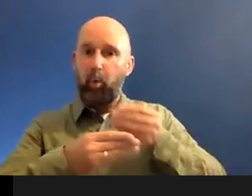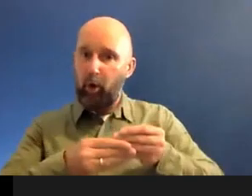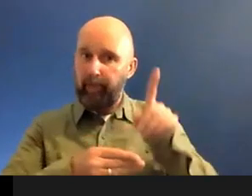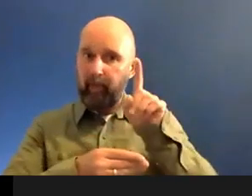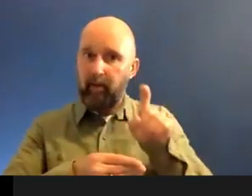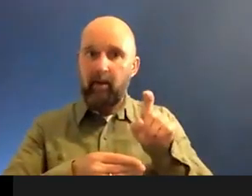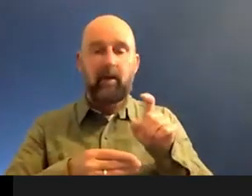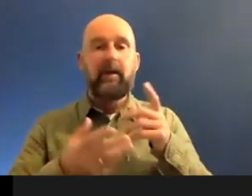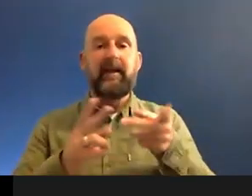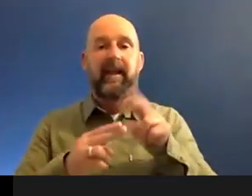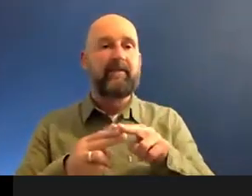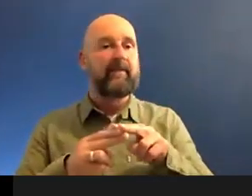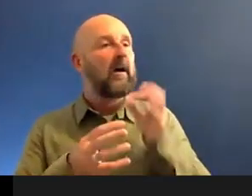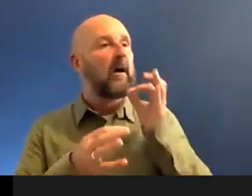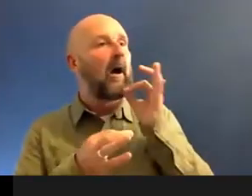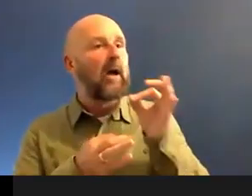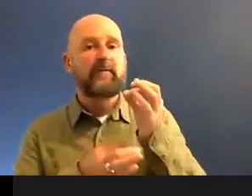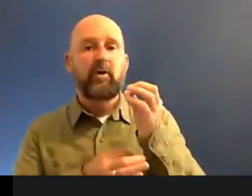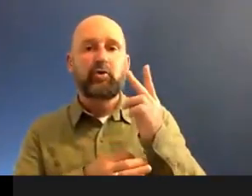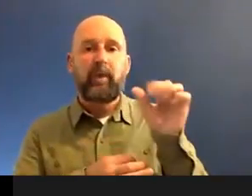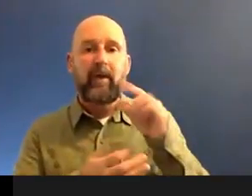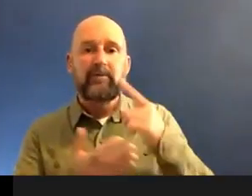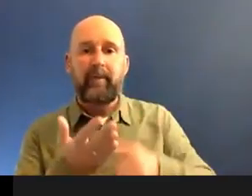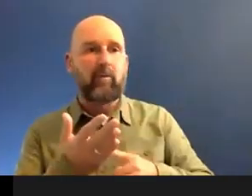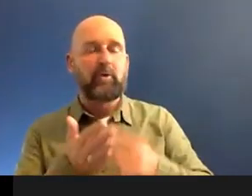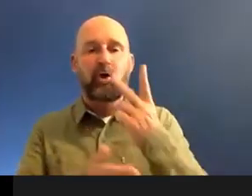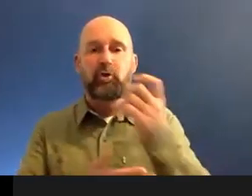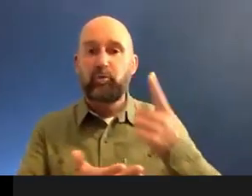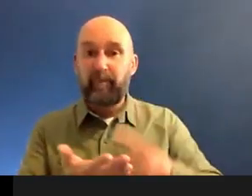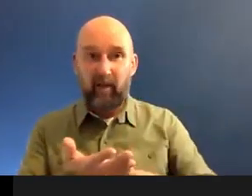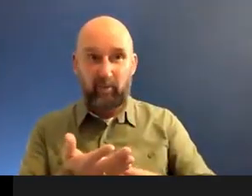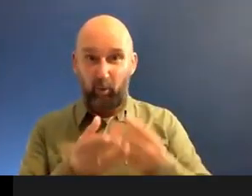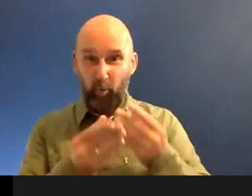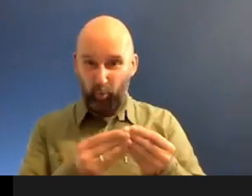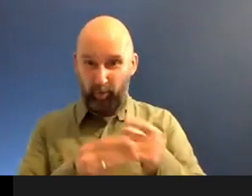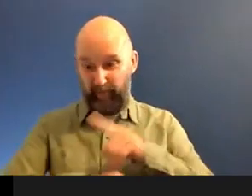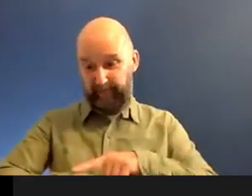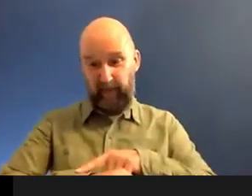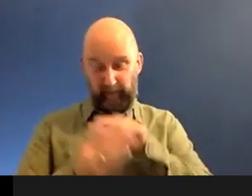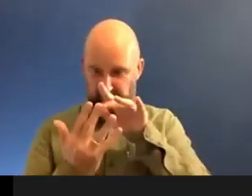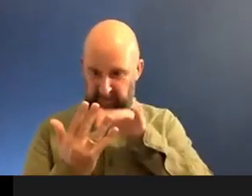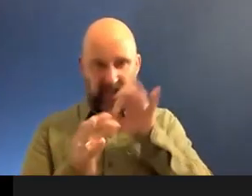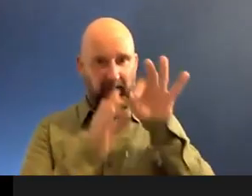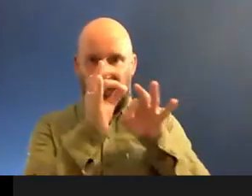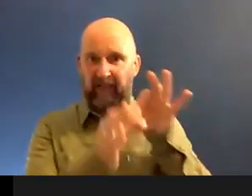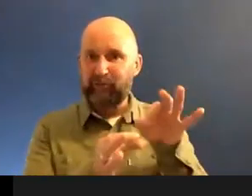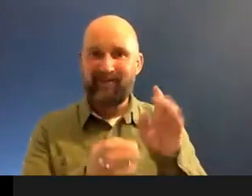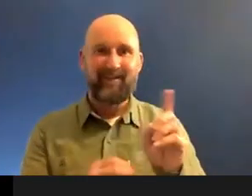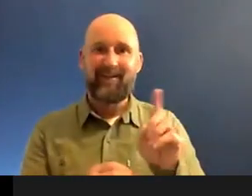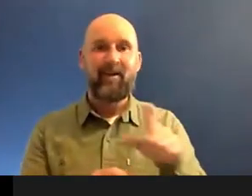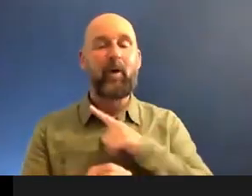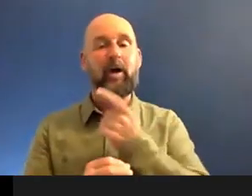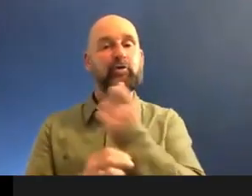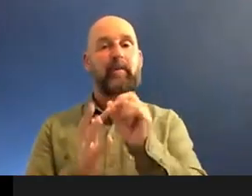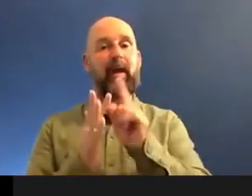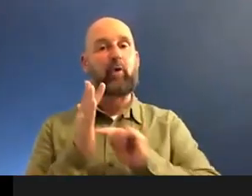scrummaging around for a few thousand pounds or a few hundred pounds, is it worth your time? Rather than, you know, going to, because some of my projects